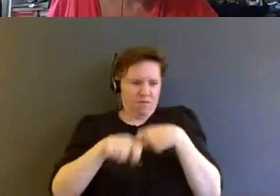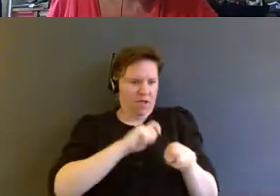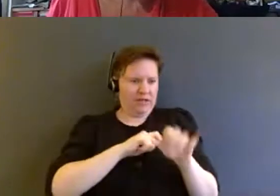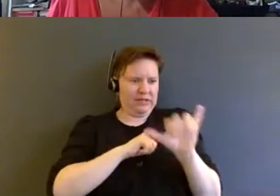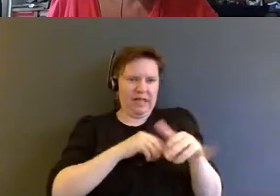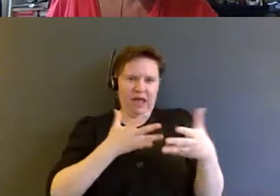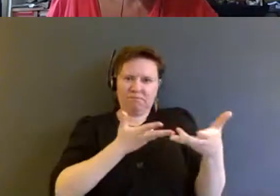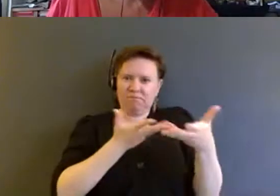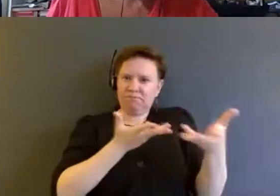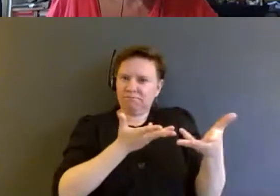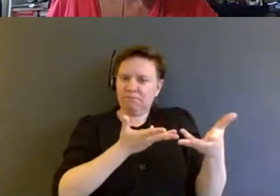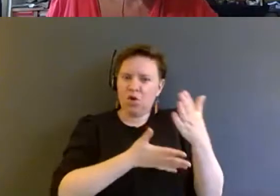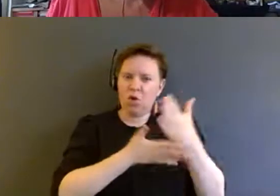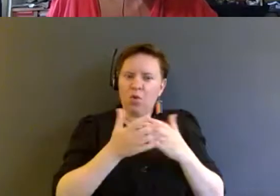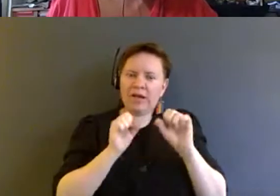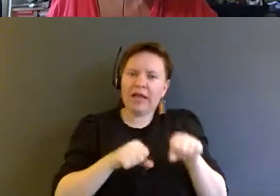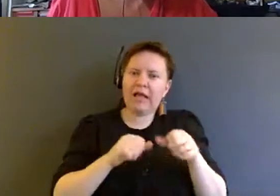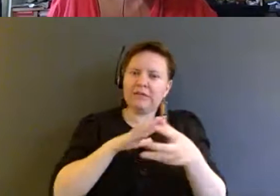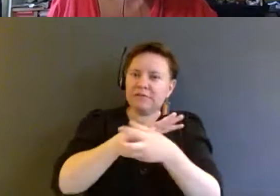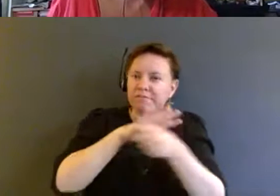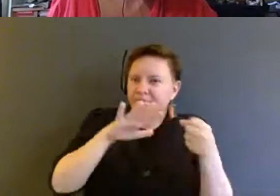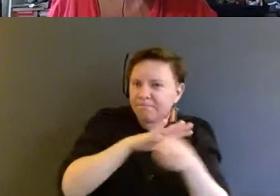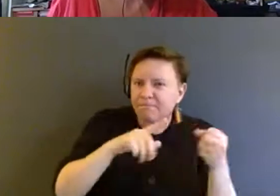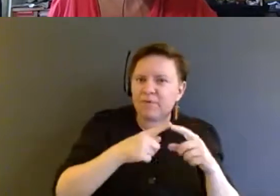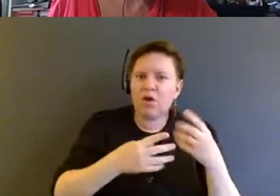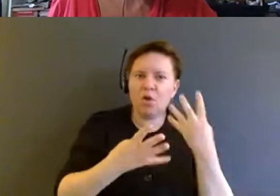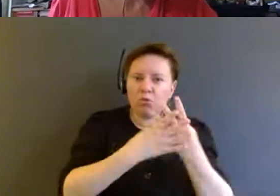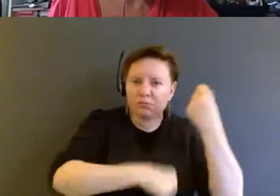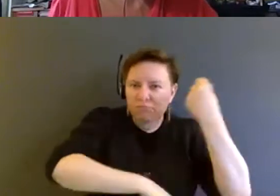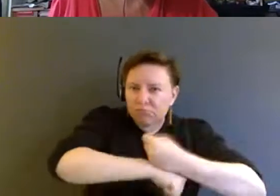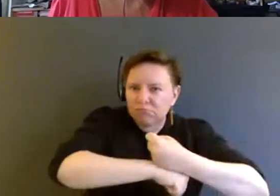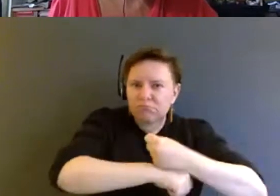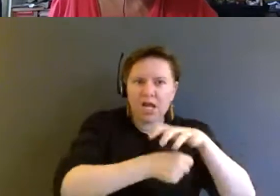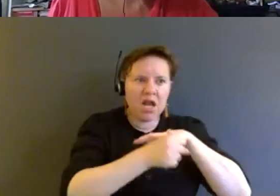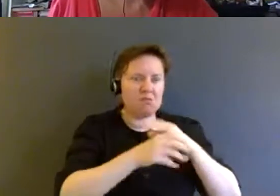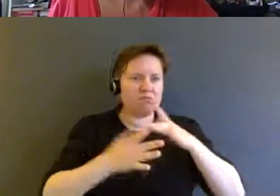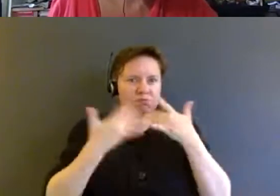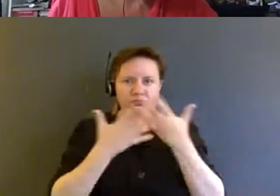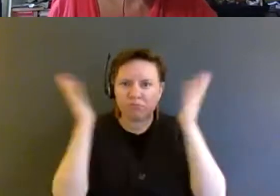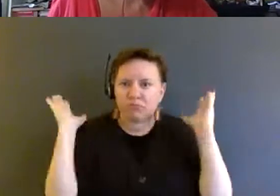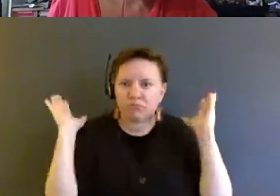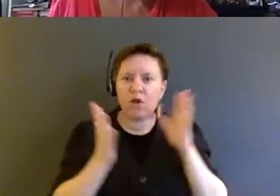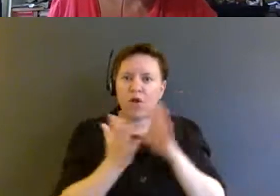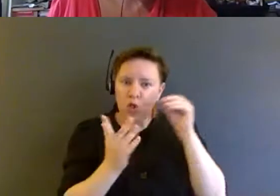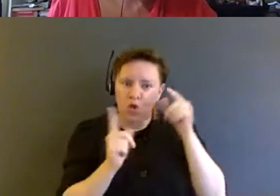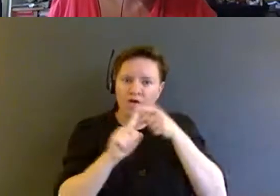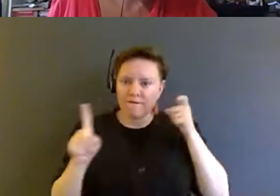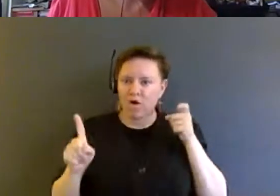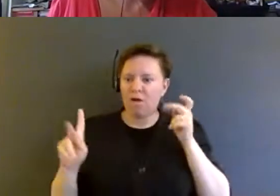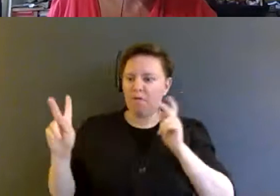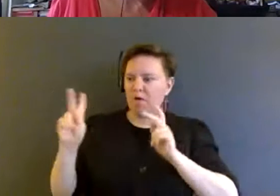And what can decarceration and abolitionary movements in the prison arena learn from de-institutionalization?